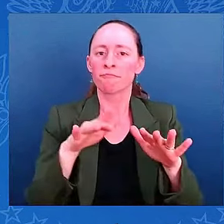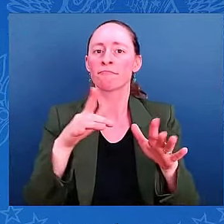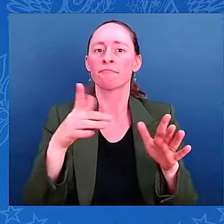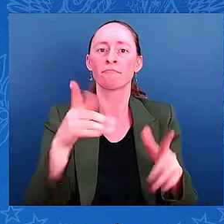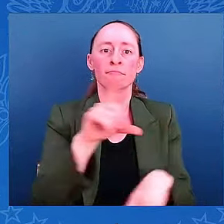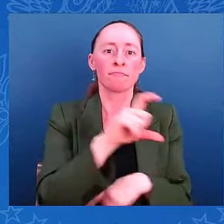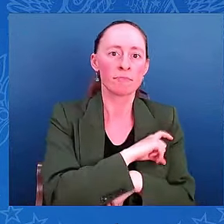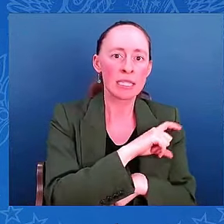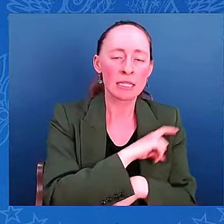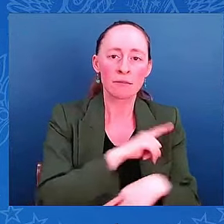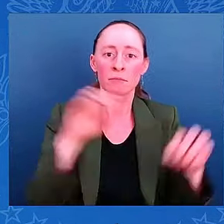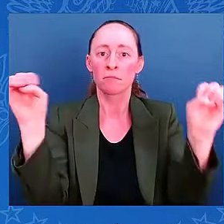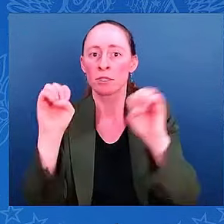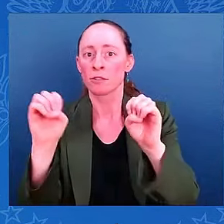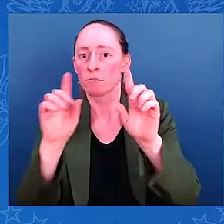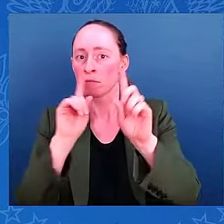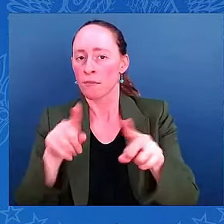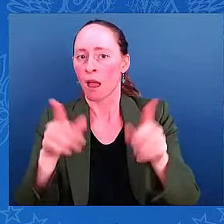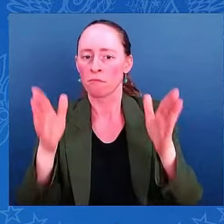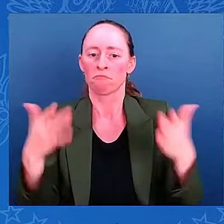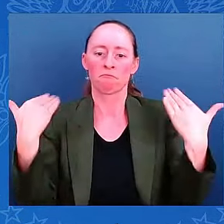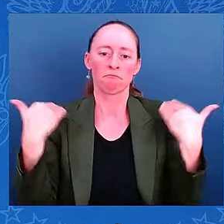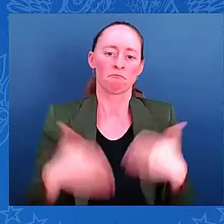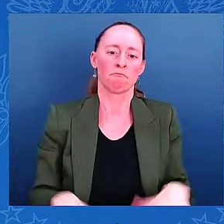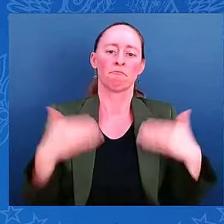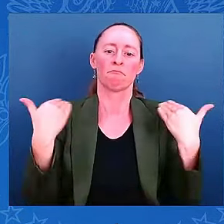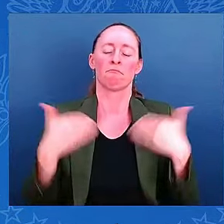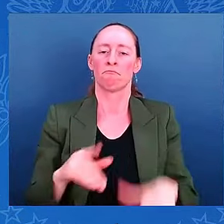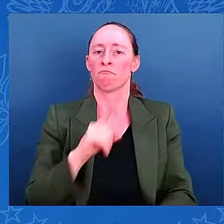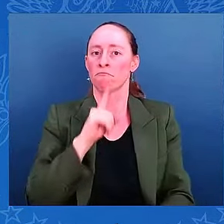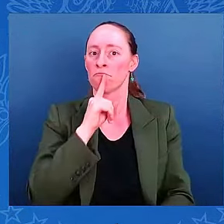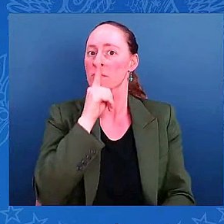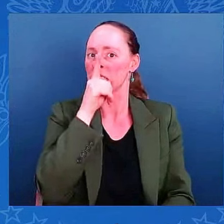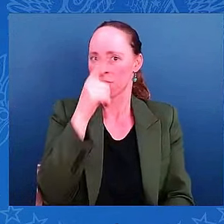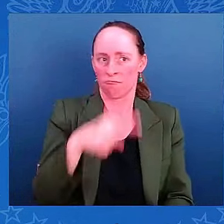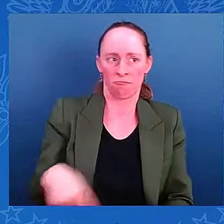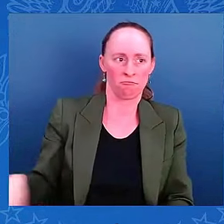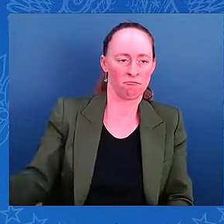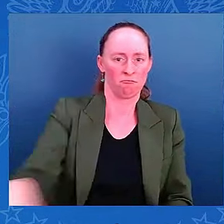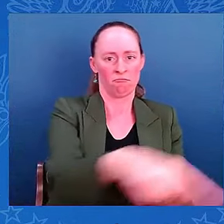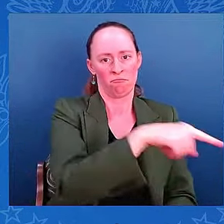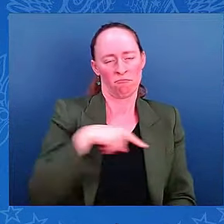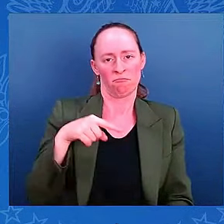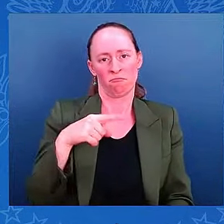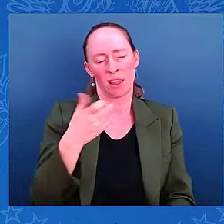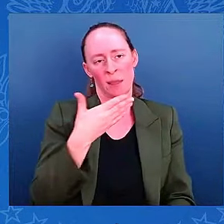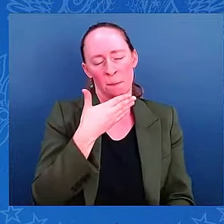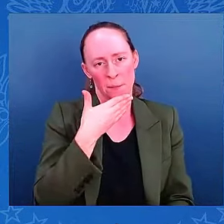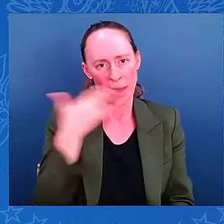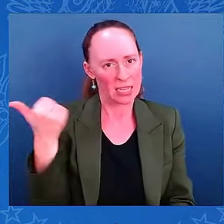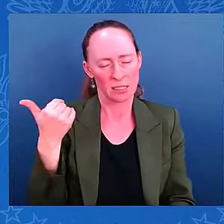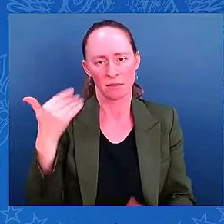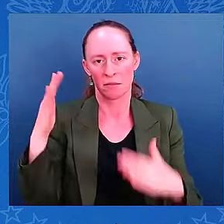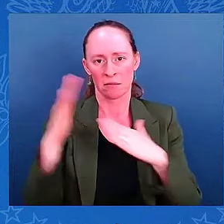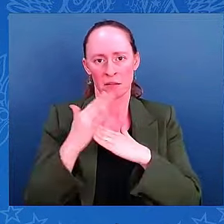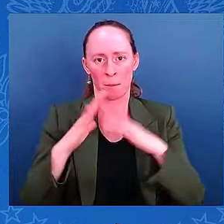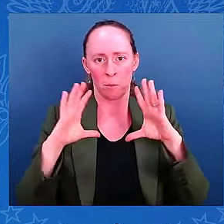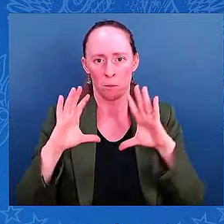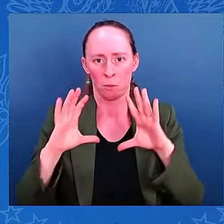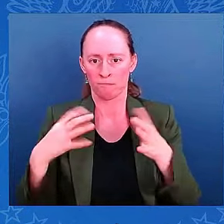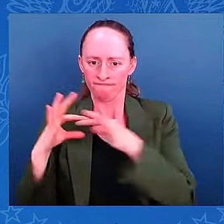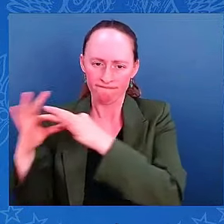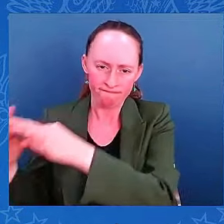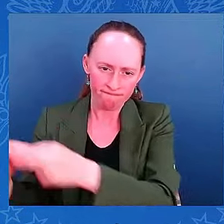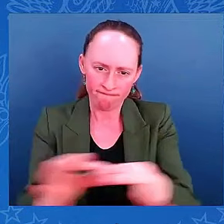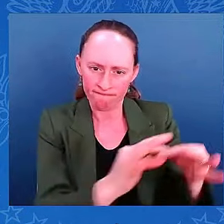best of the kind of work that we do in a moment of crisis to work together. So I applaud the folks that work with you and your leadership in that